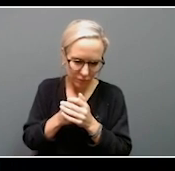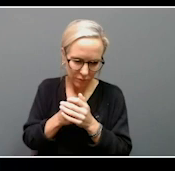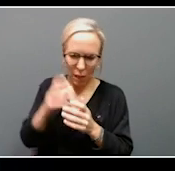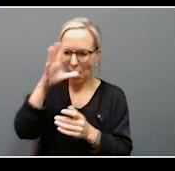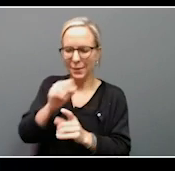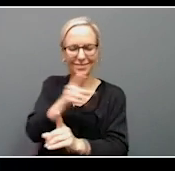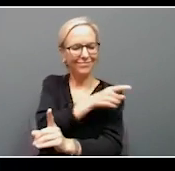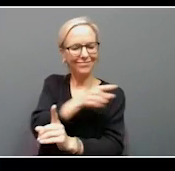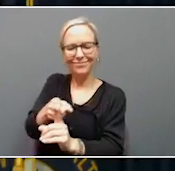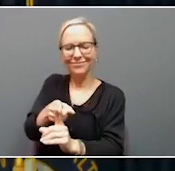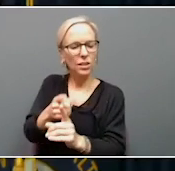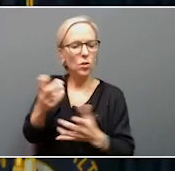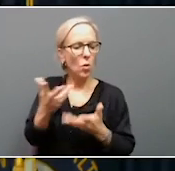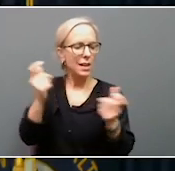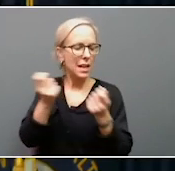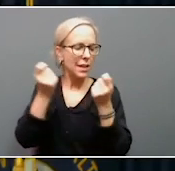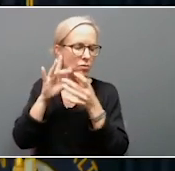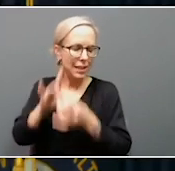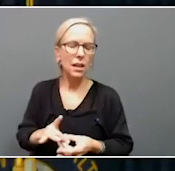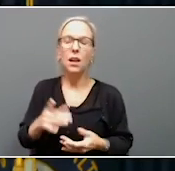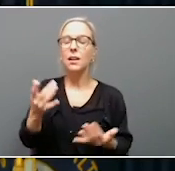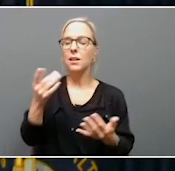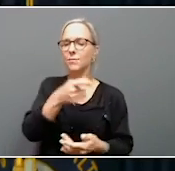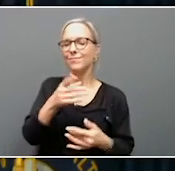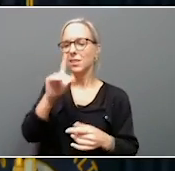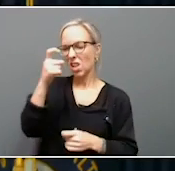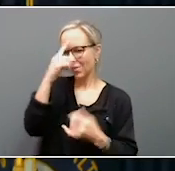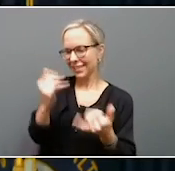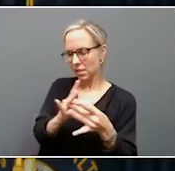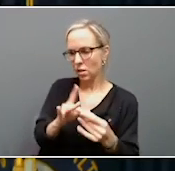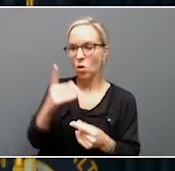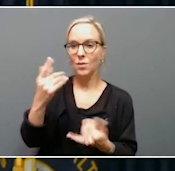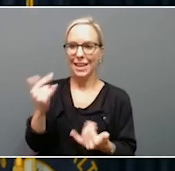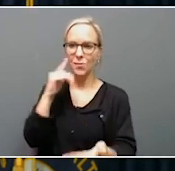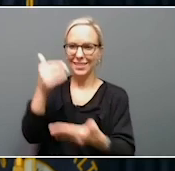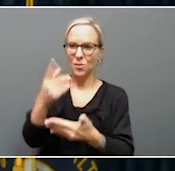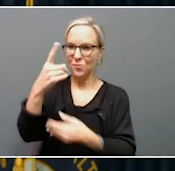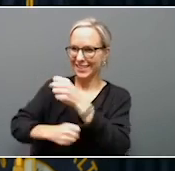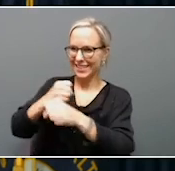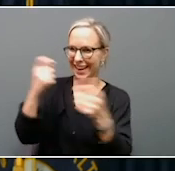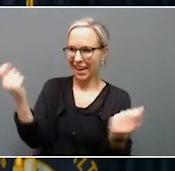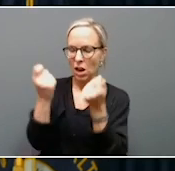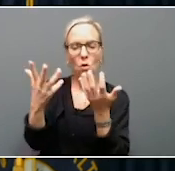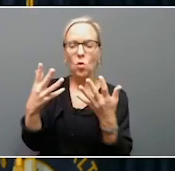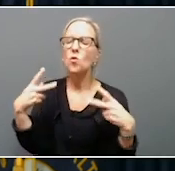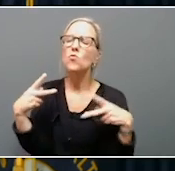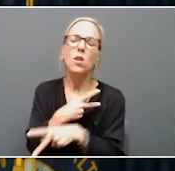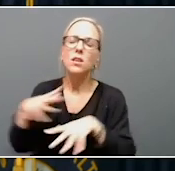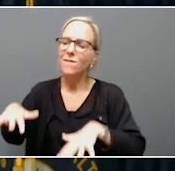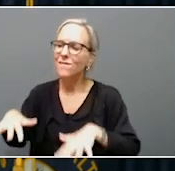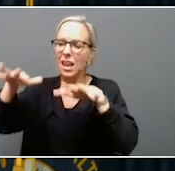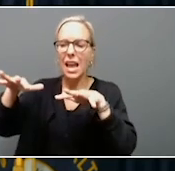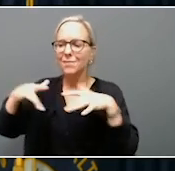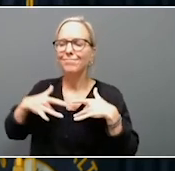future floods in the air? So we are coming up on the one-year anniversary of the worst flooding event in our